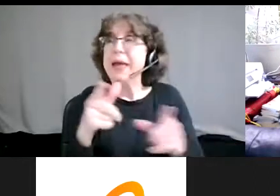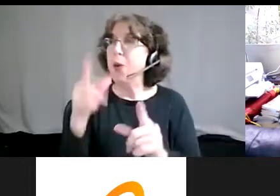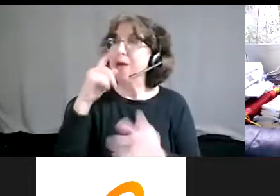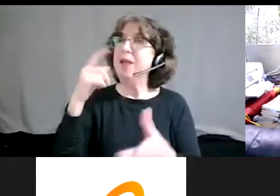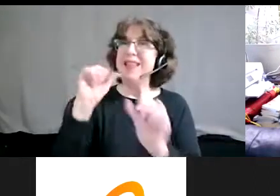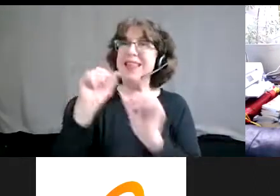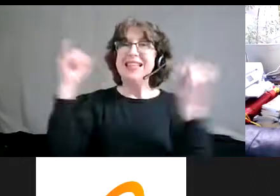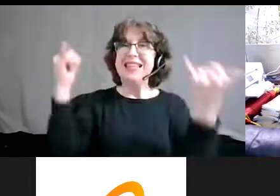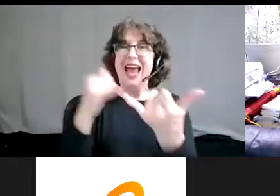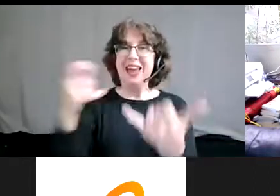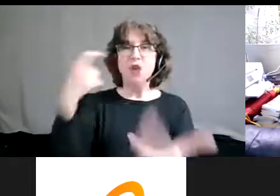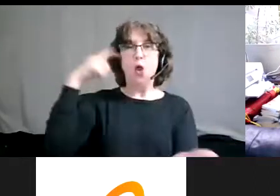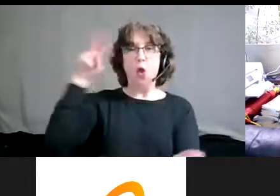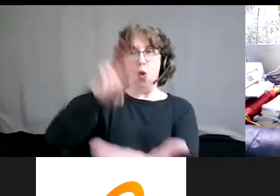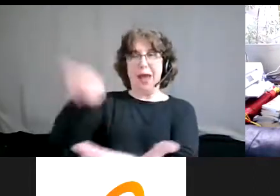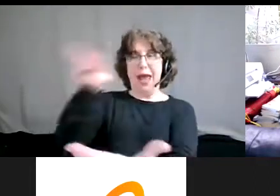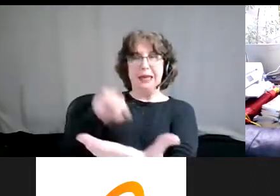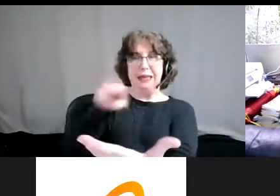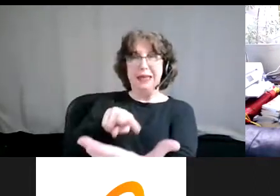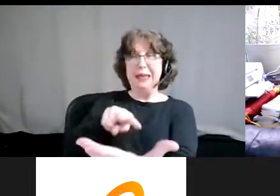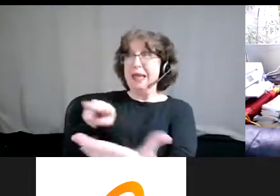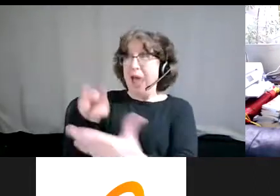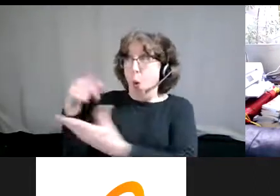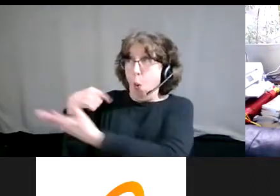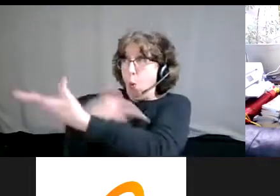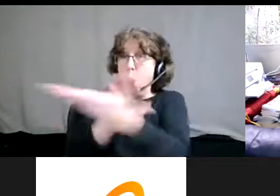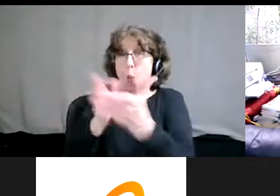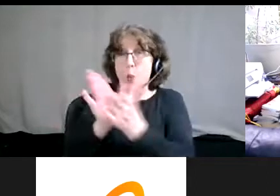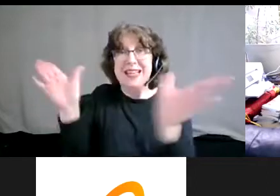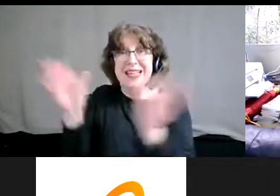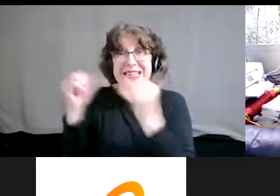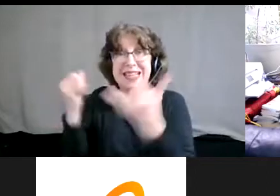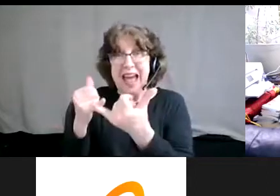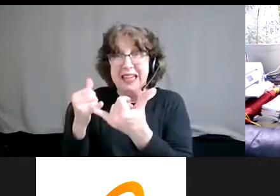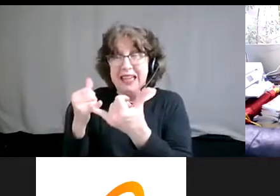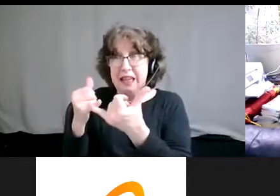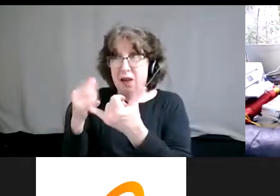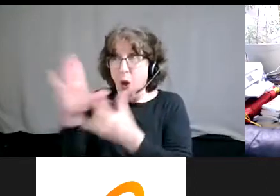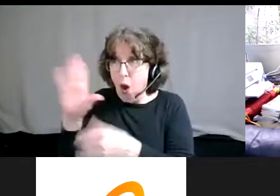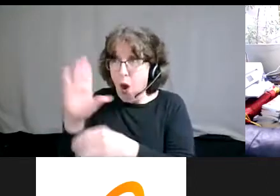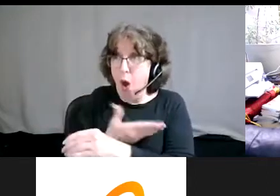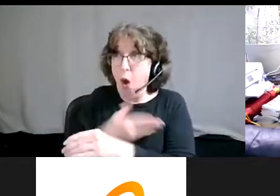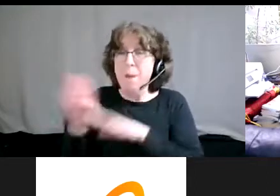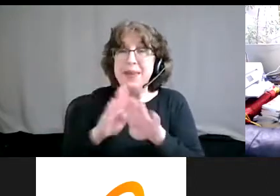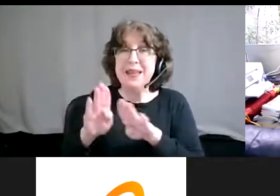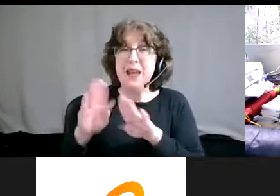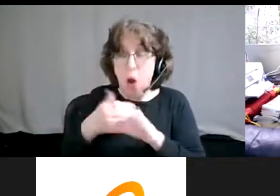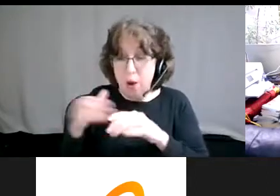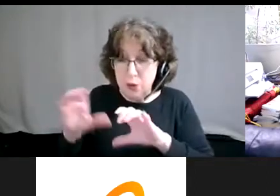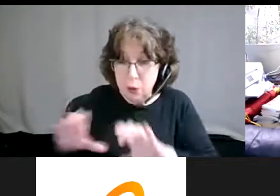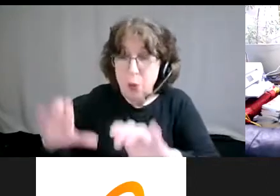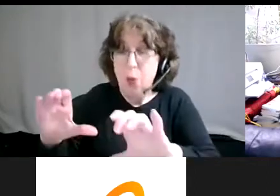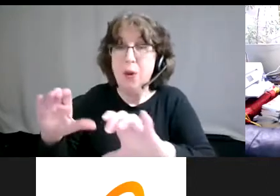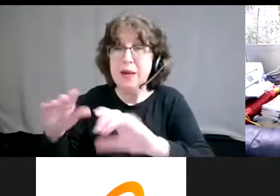we perpetuate these systems of oppression. So we have to think about the ways in which we have created